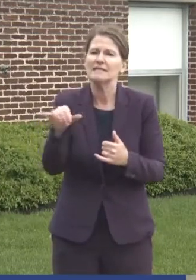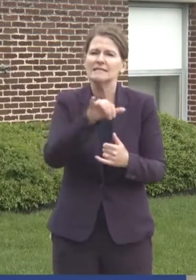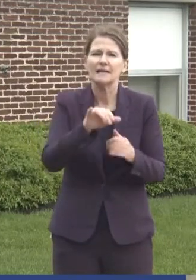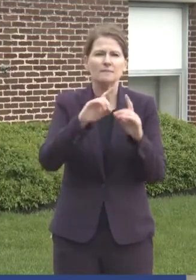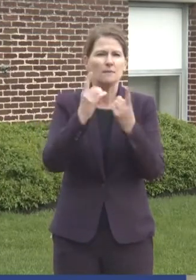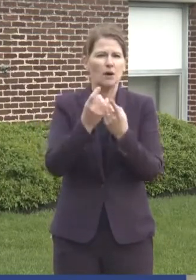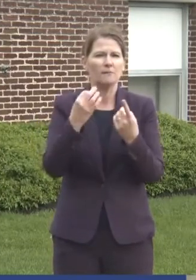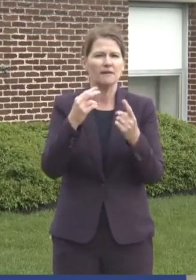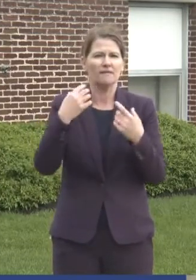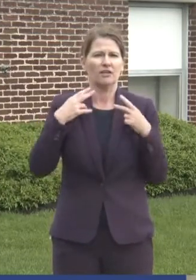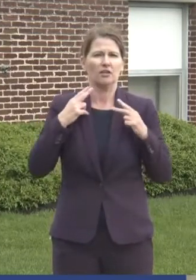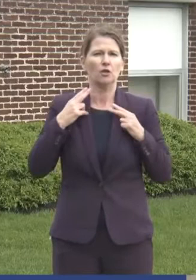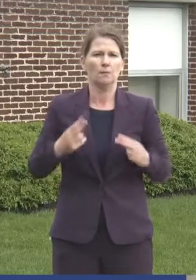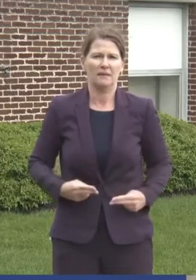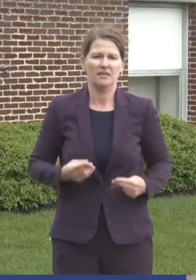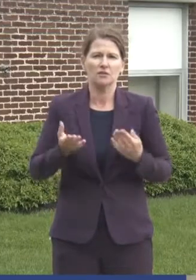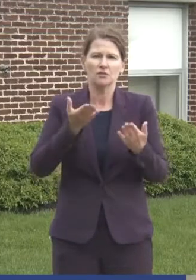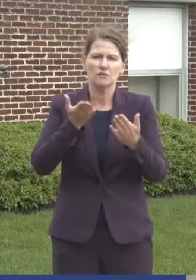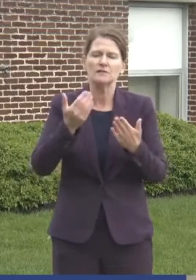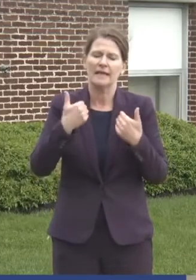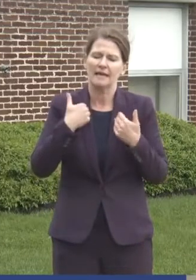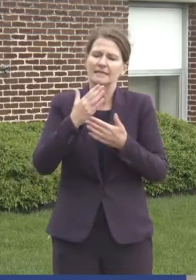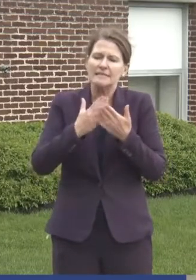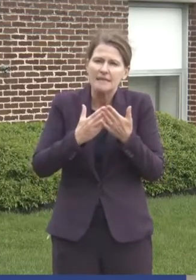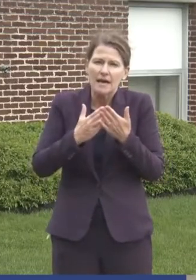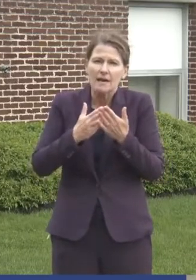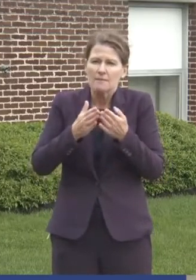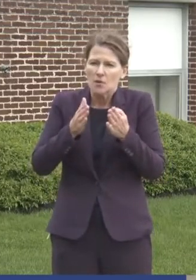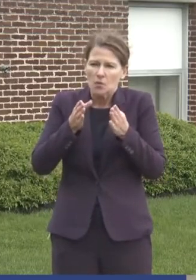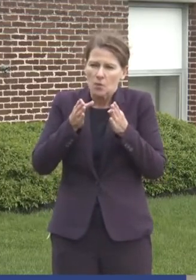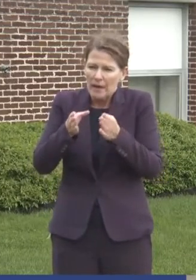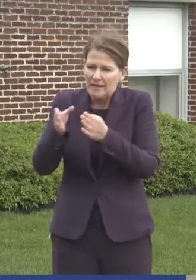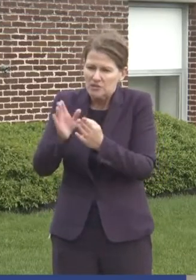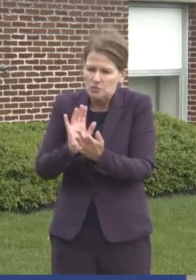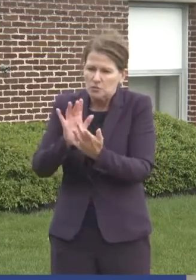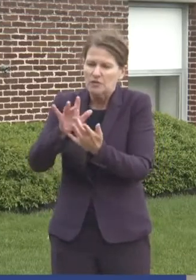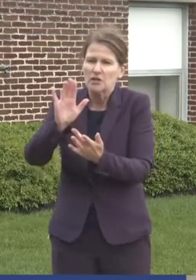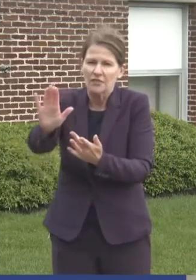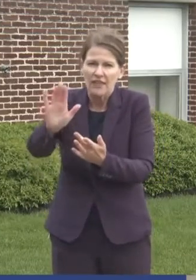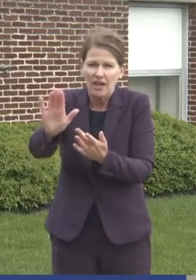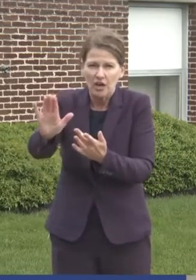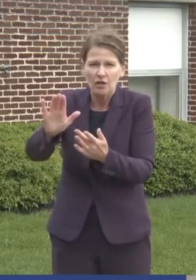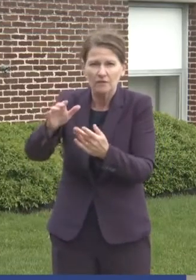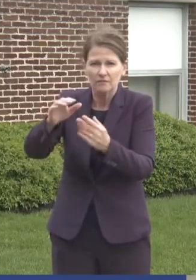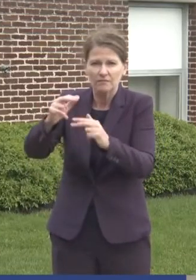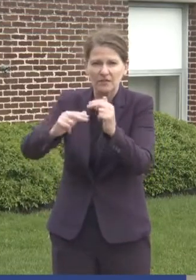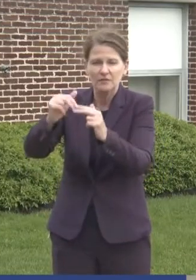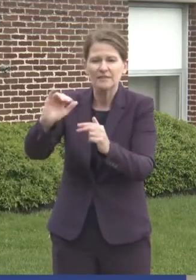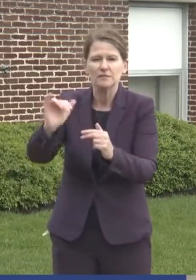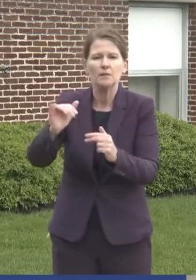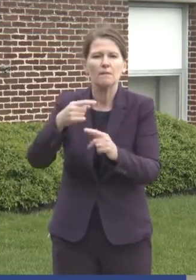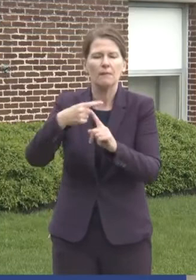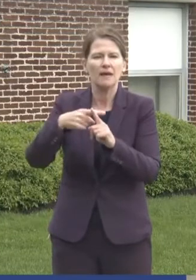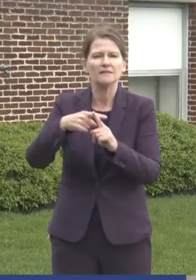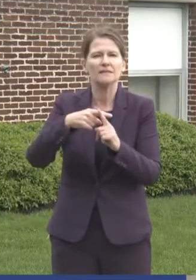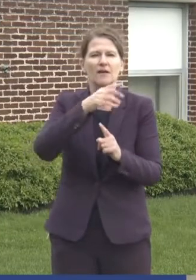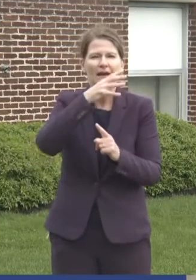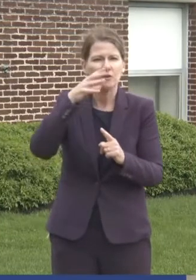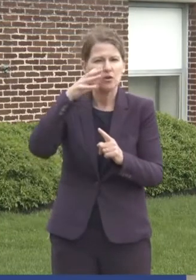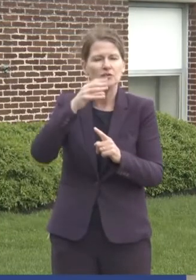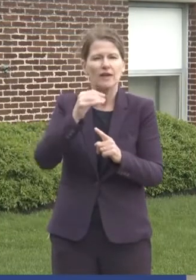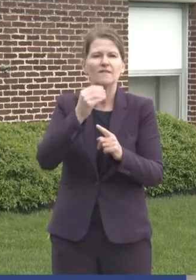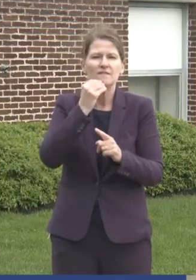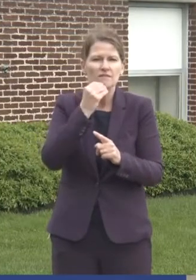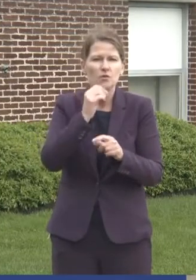Services, we had specific initiatives to reach some of their facilities as well. And then also some of our food and agricultural worker populations are on